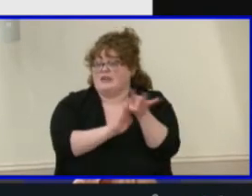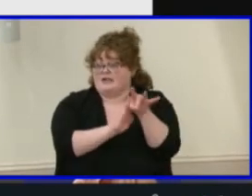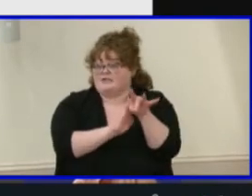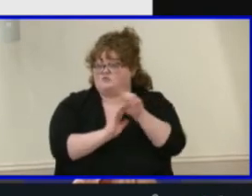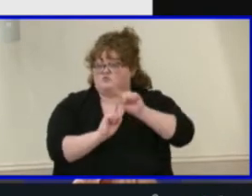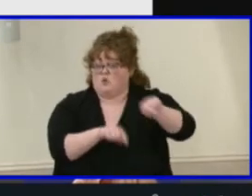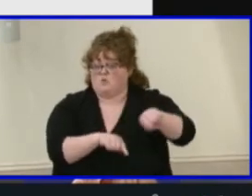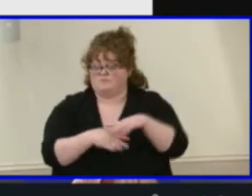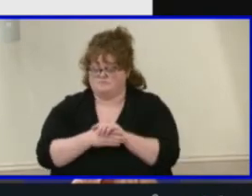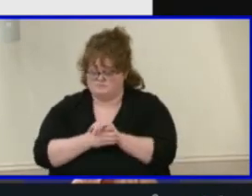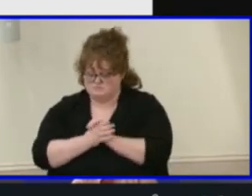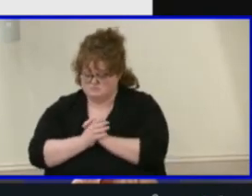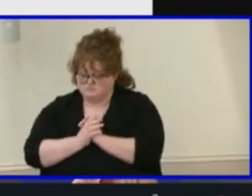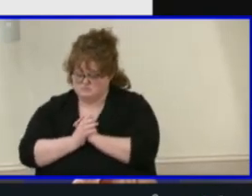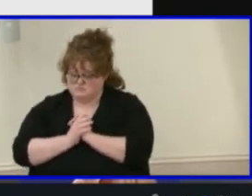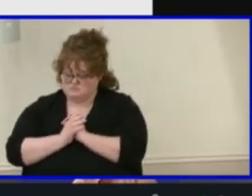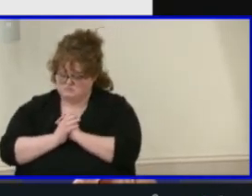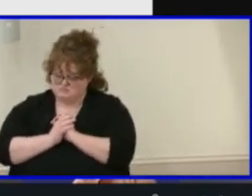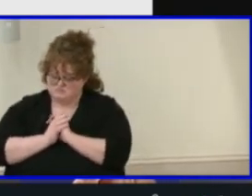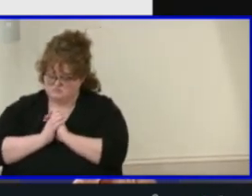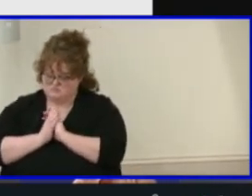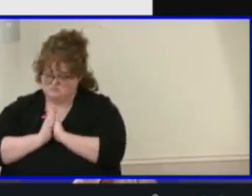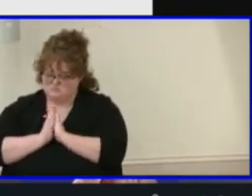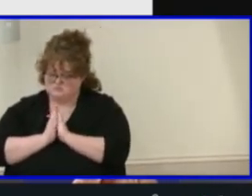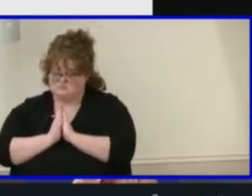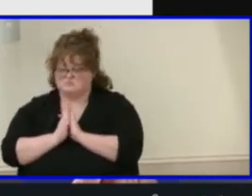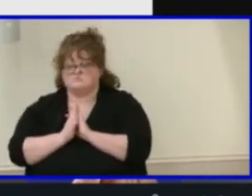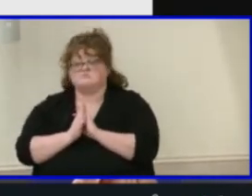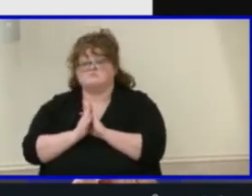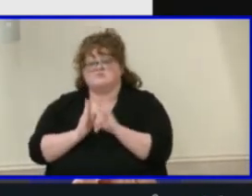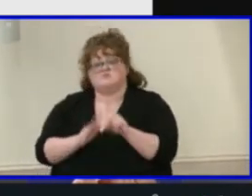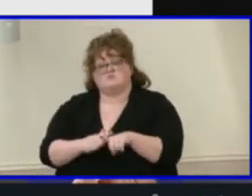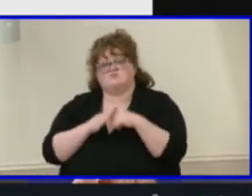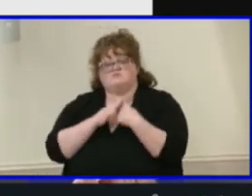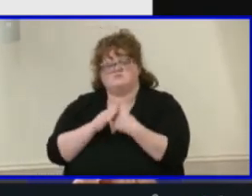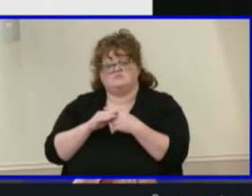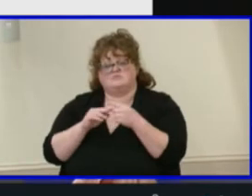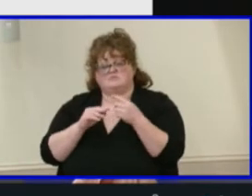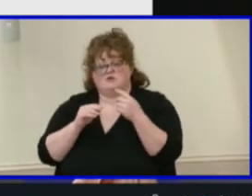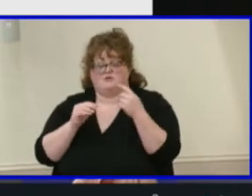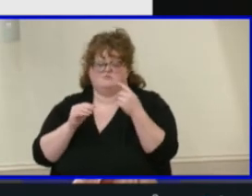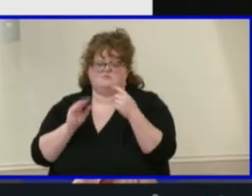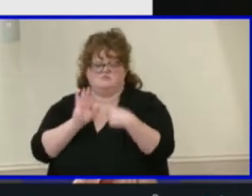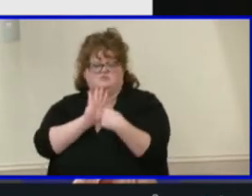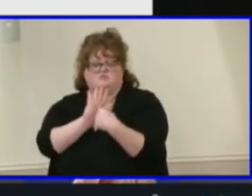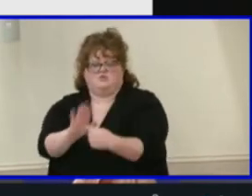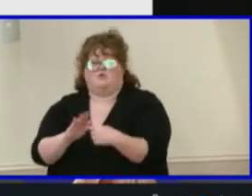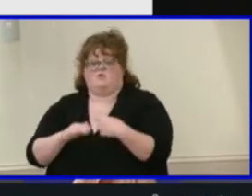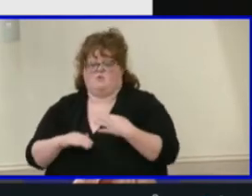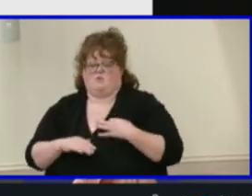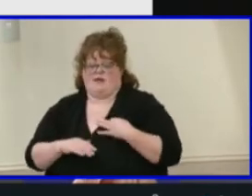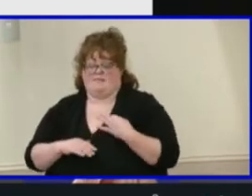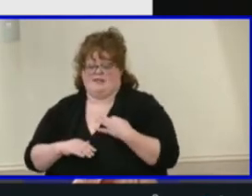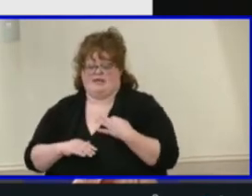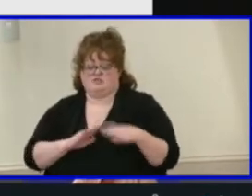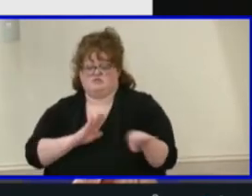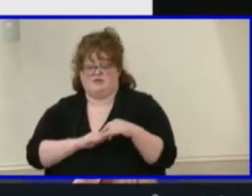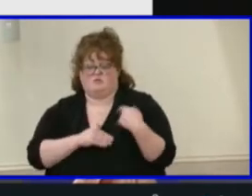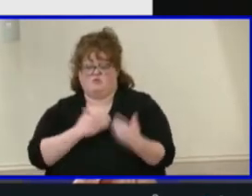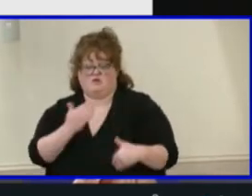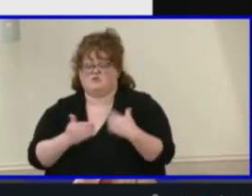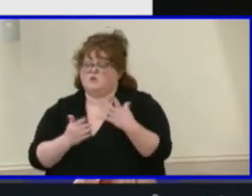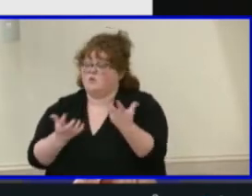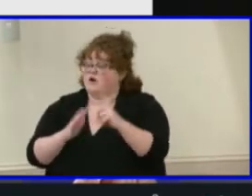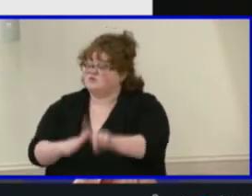As we begin to lay out the Maggie L. Walker application and admissions process, we wanted to start with specific data and metrics